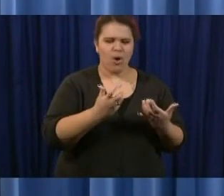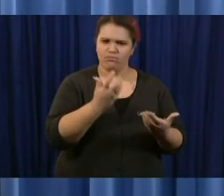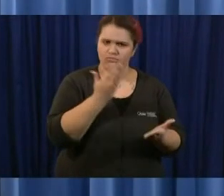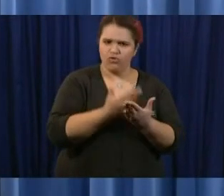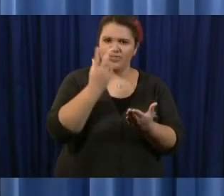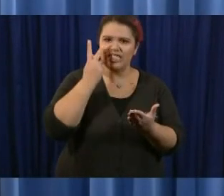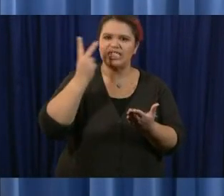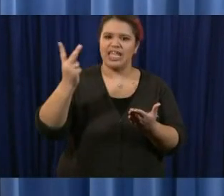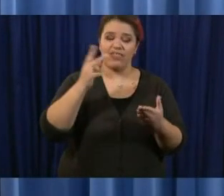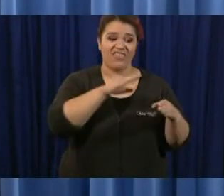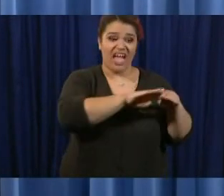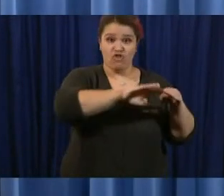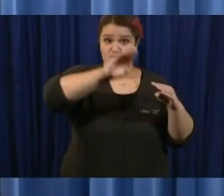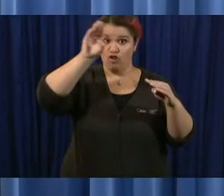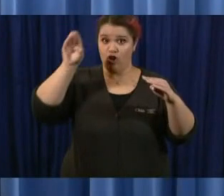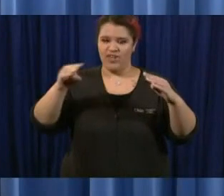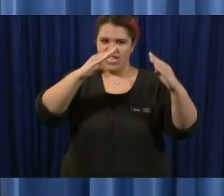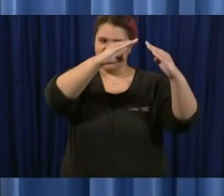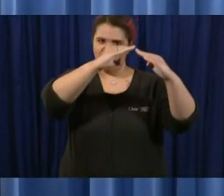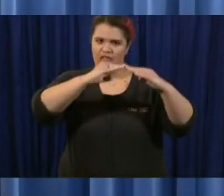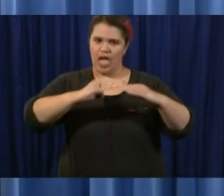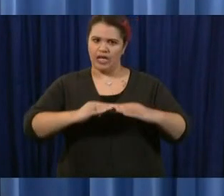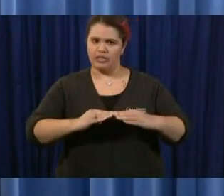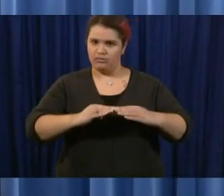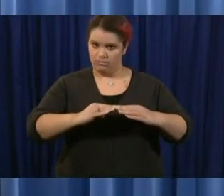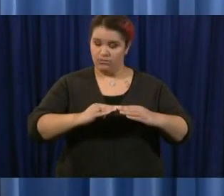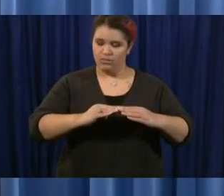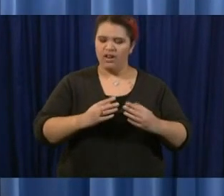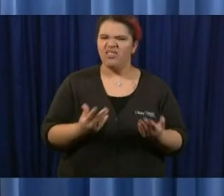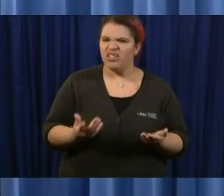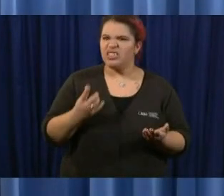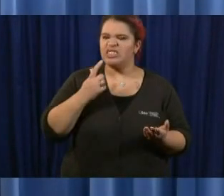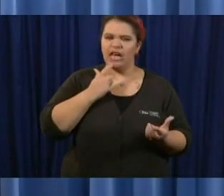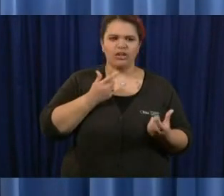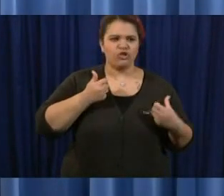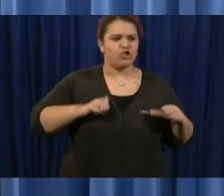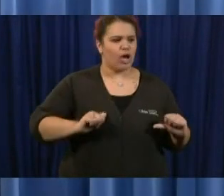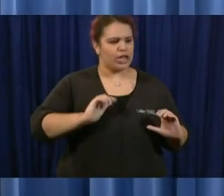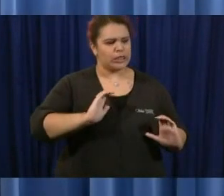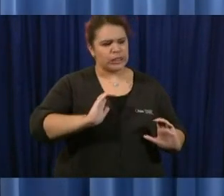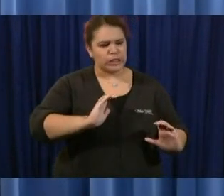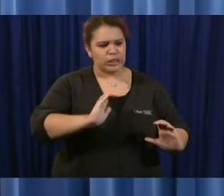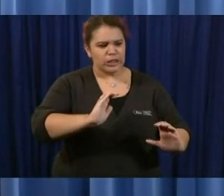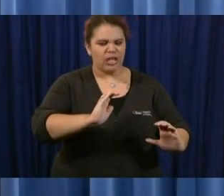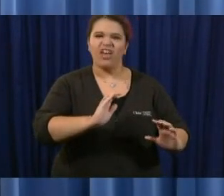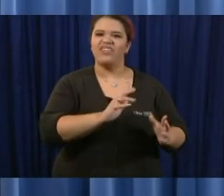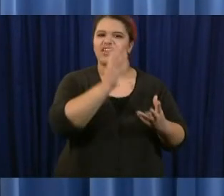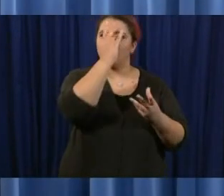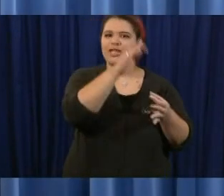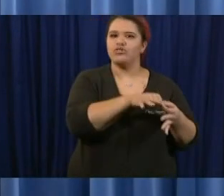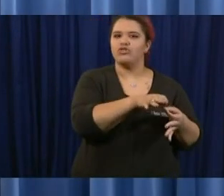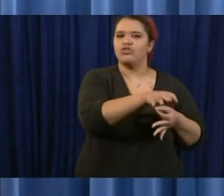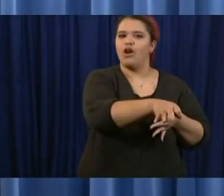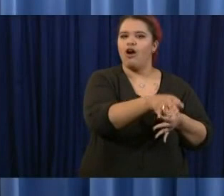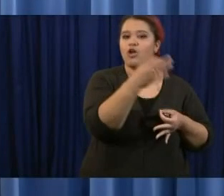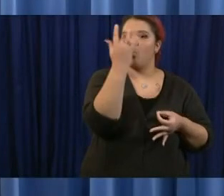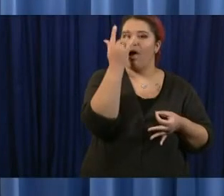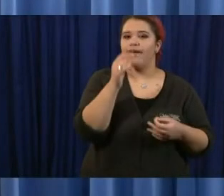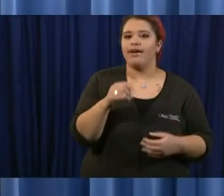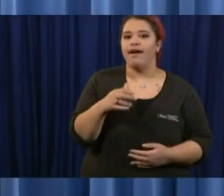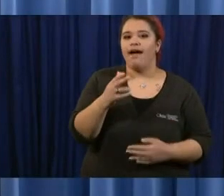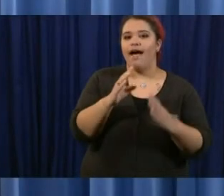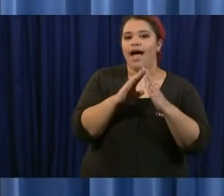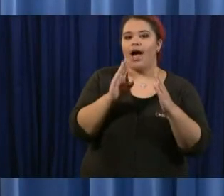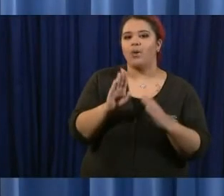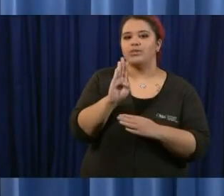told that requests for information are being stalled due to a provision in house bill 197 so can you tell our viewers where to go